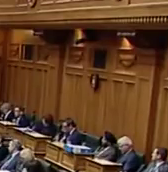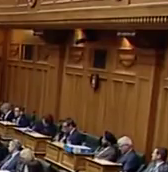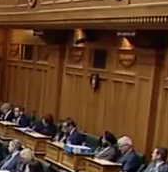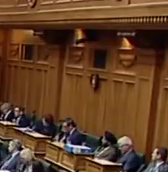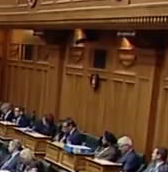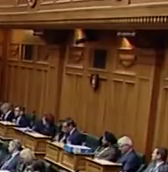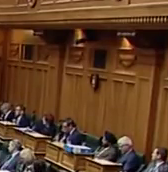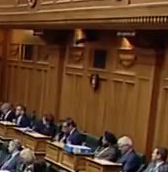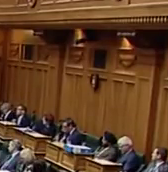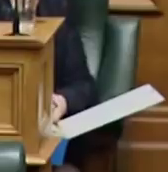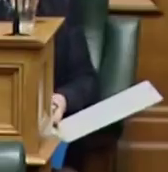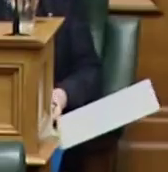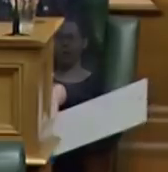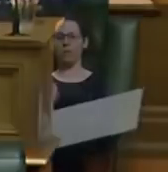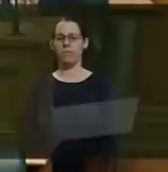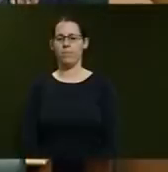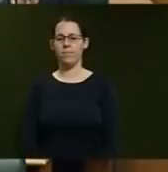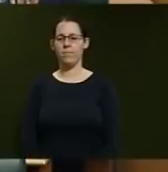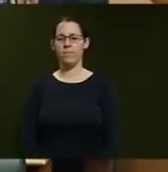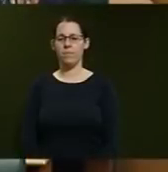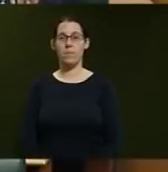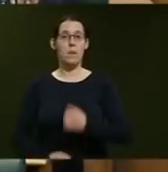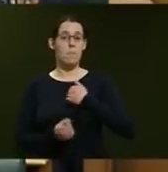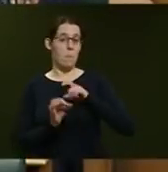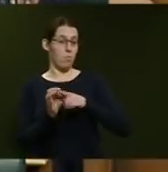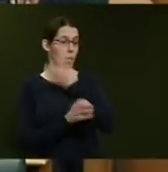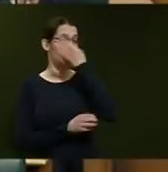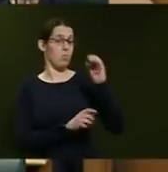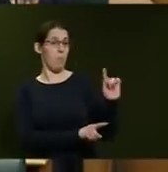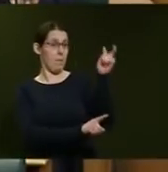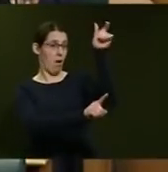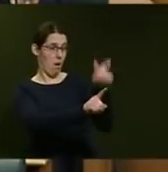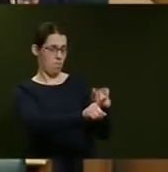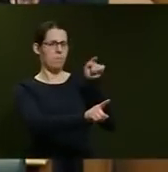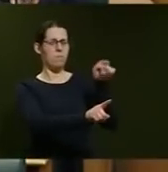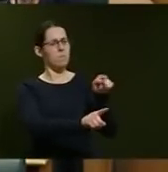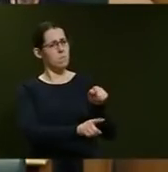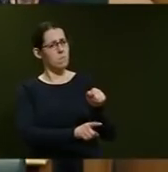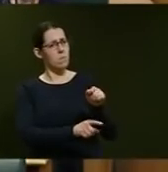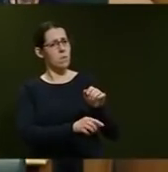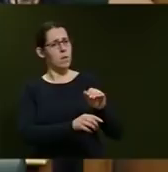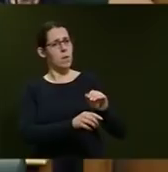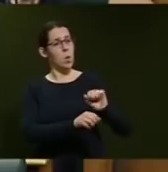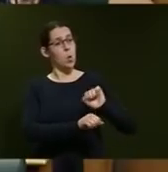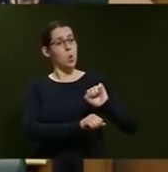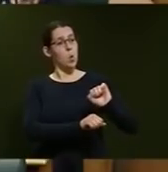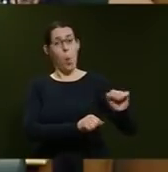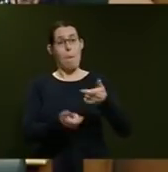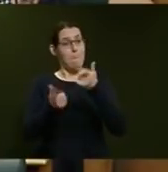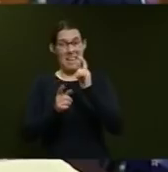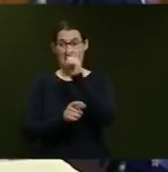Honourable Simon Bridges. Thank you, Mr Speaker. My question is to the Prime Minister. Does she have confidence in all her ministers?